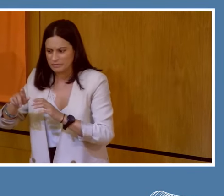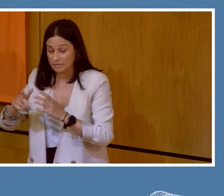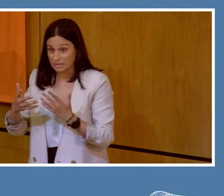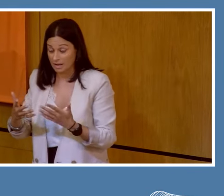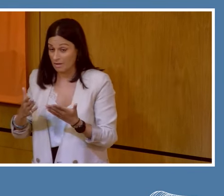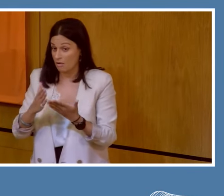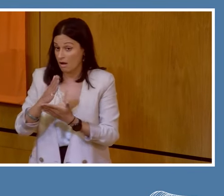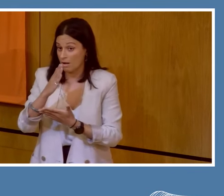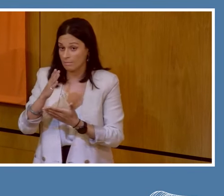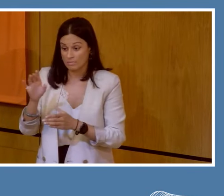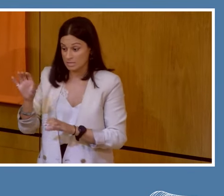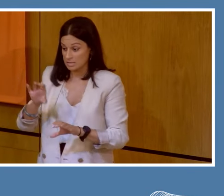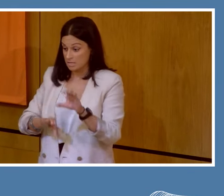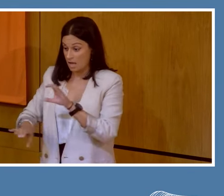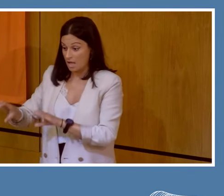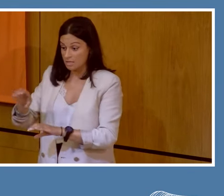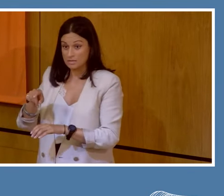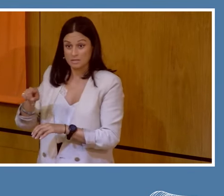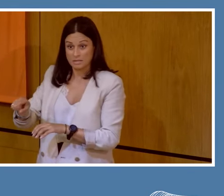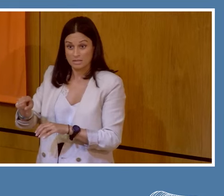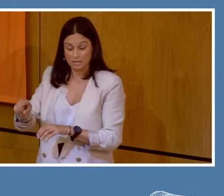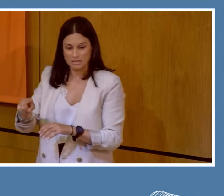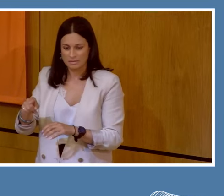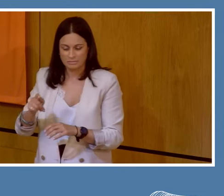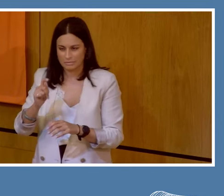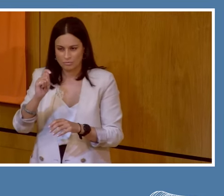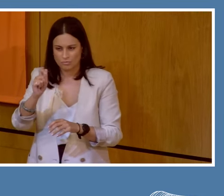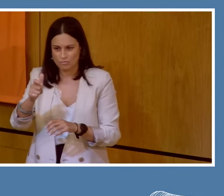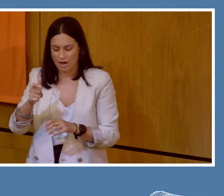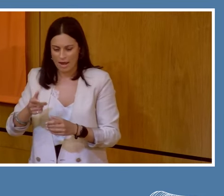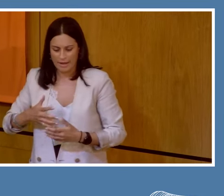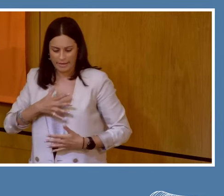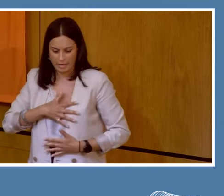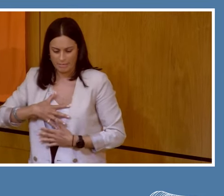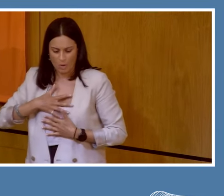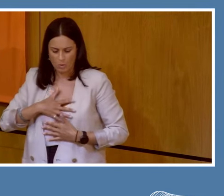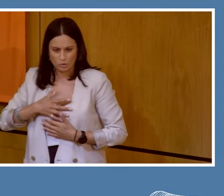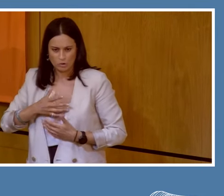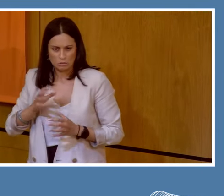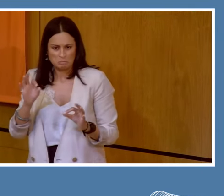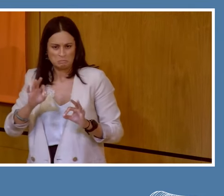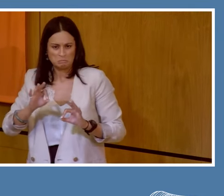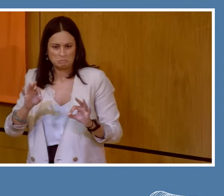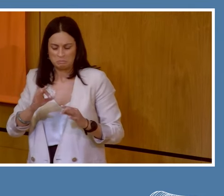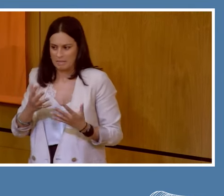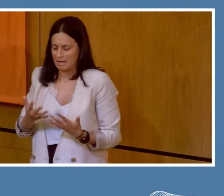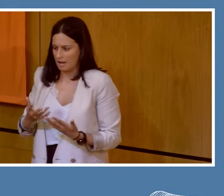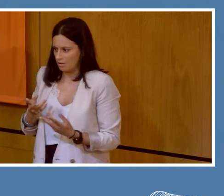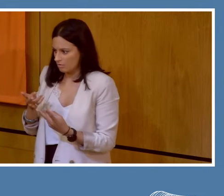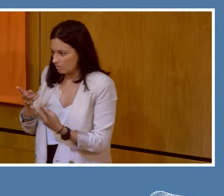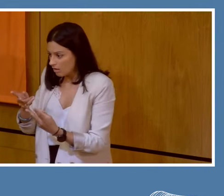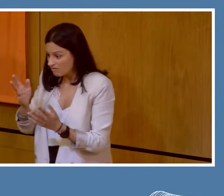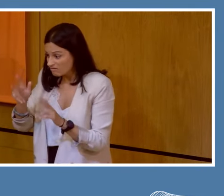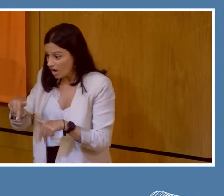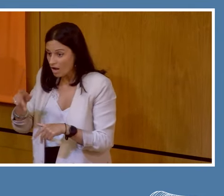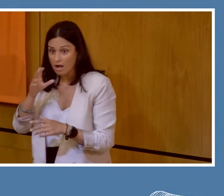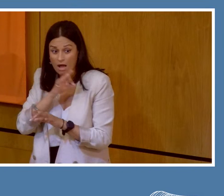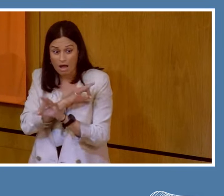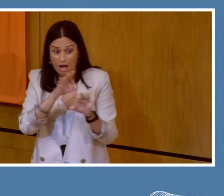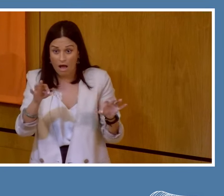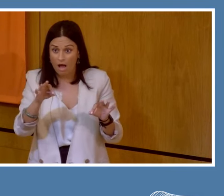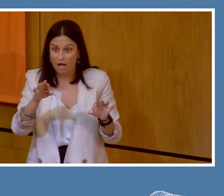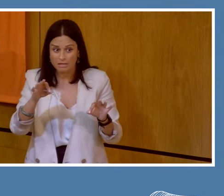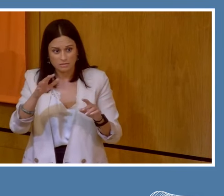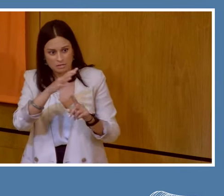Even scientists, not generally given to display of emotion, are asking whether anthropogenic climate